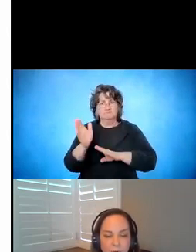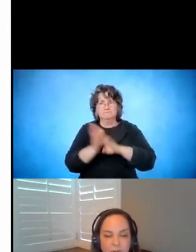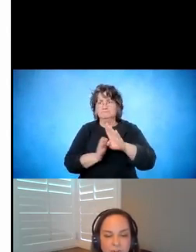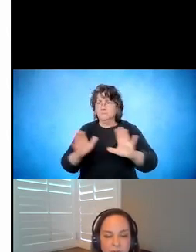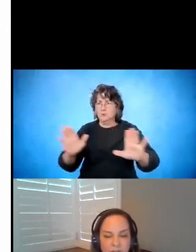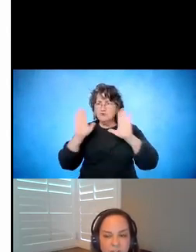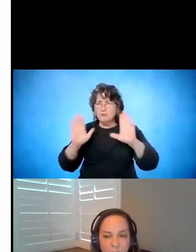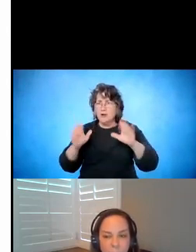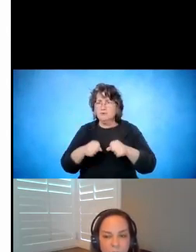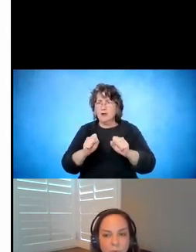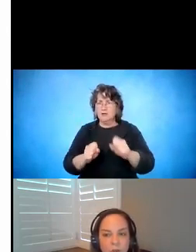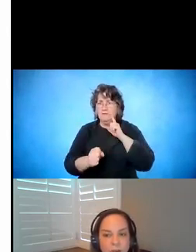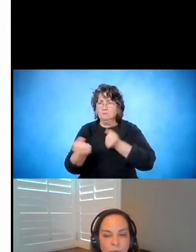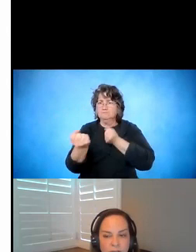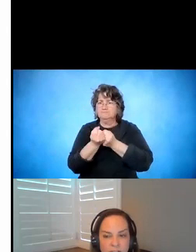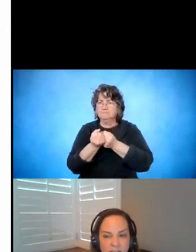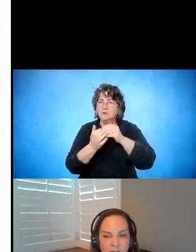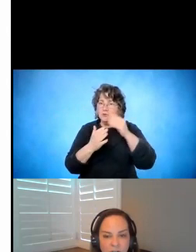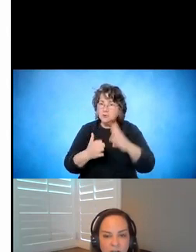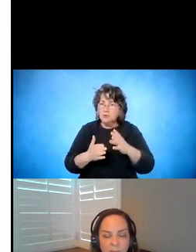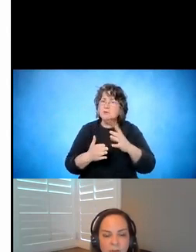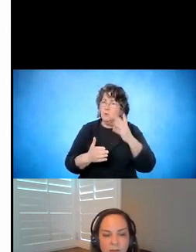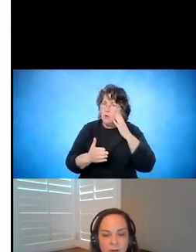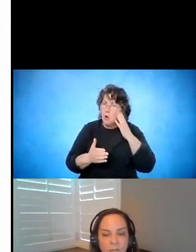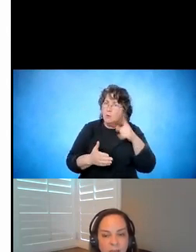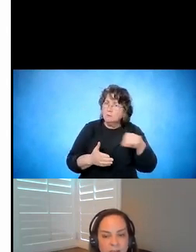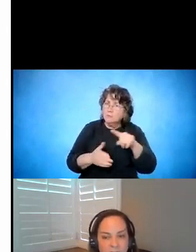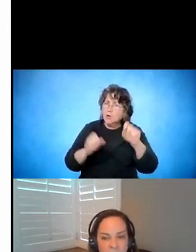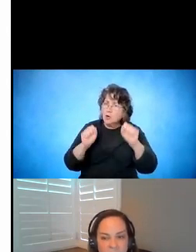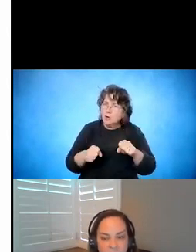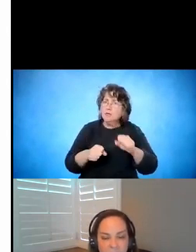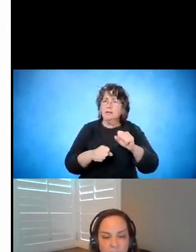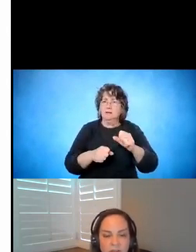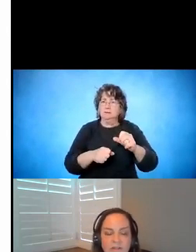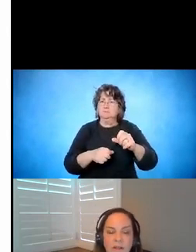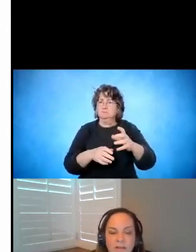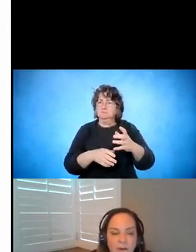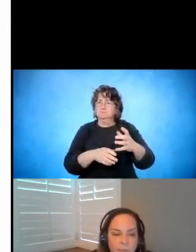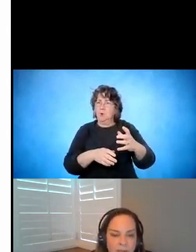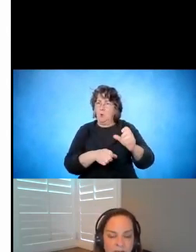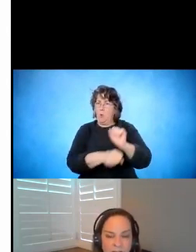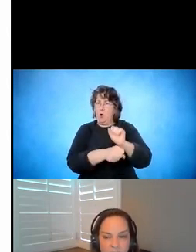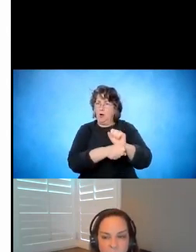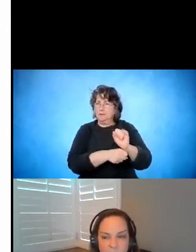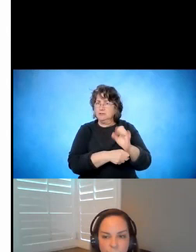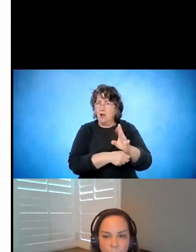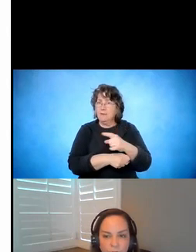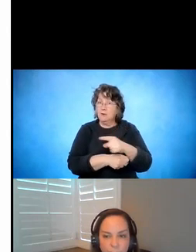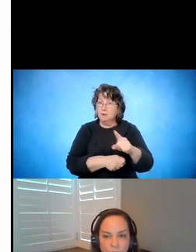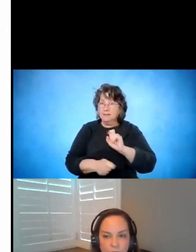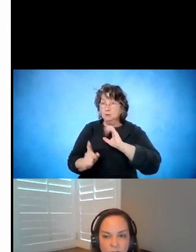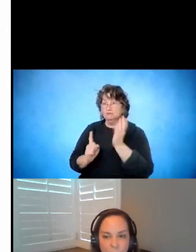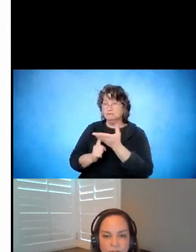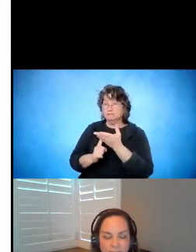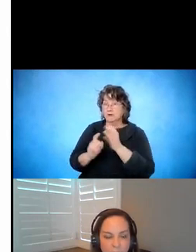support students who we know needed to get a job. We had to convince the families in the very beginning that this was an important